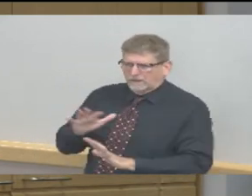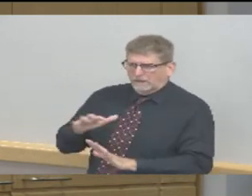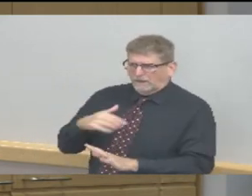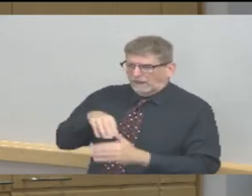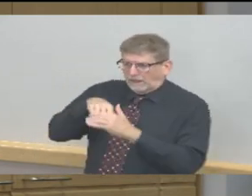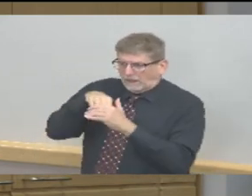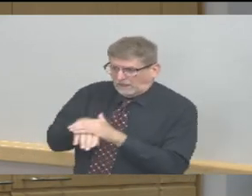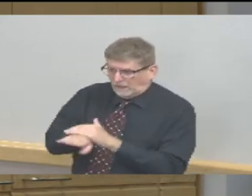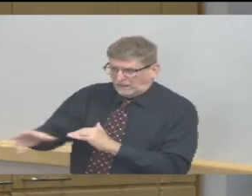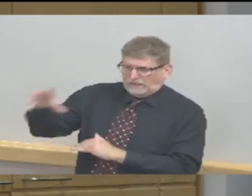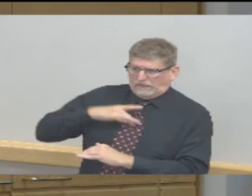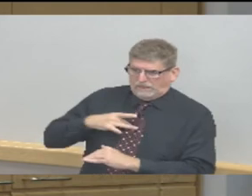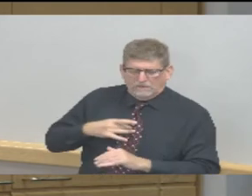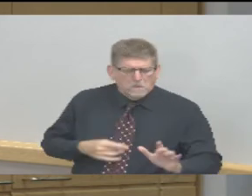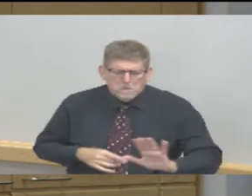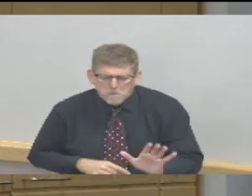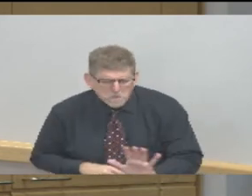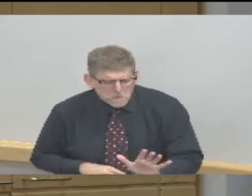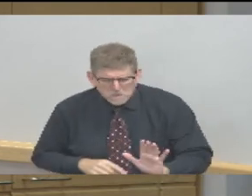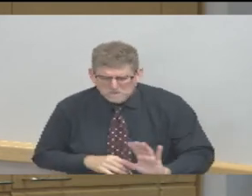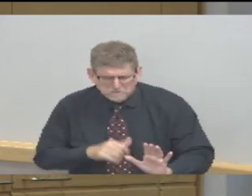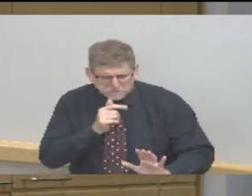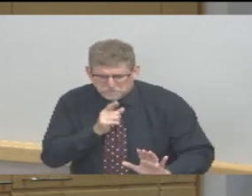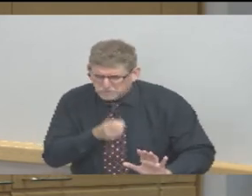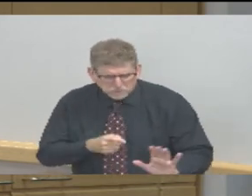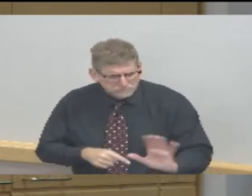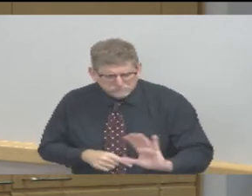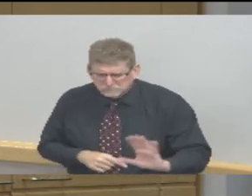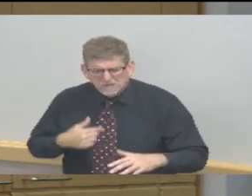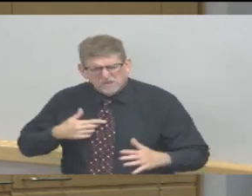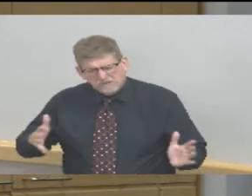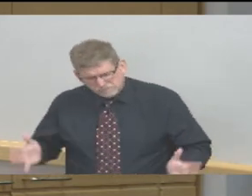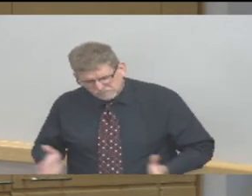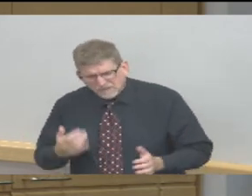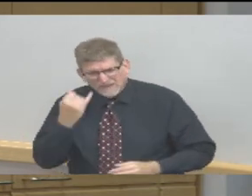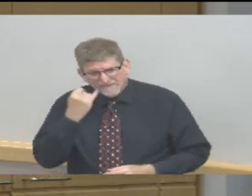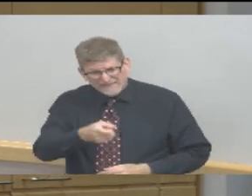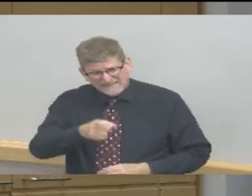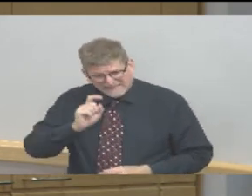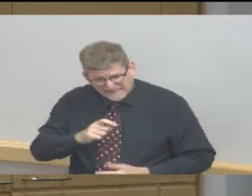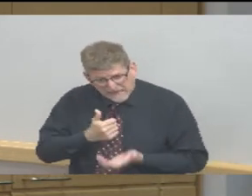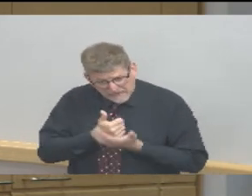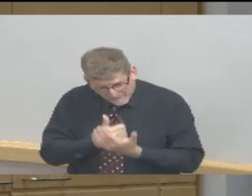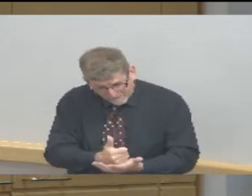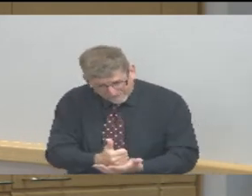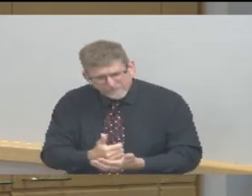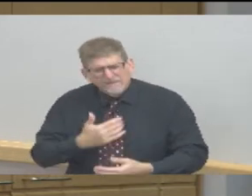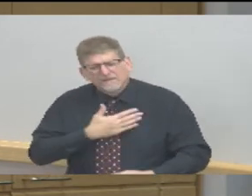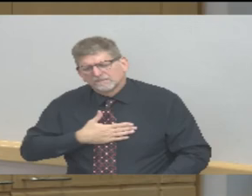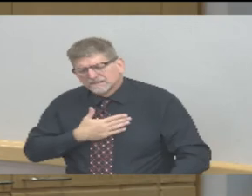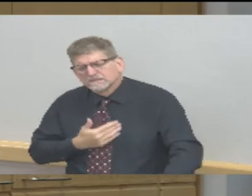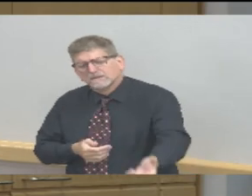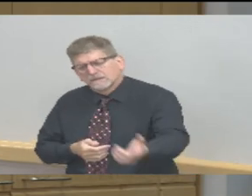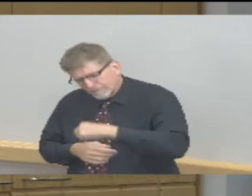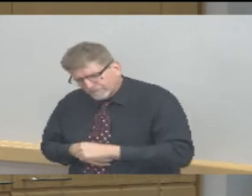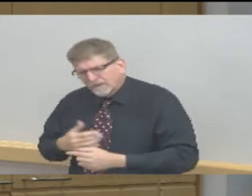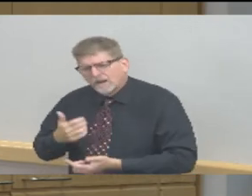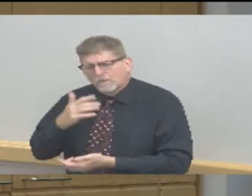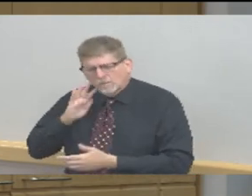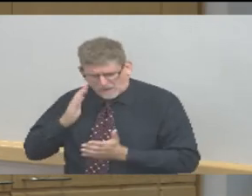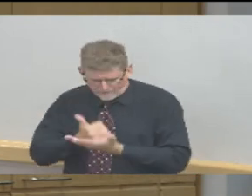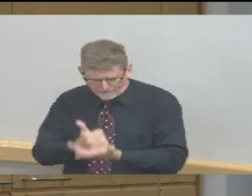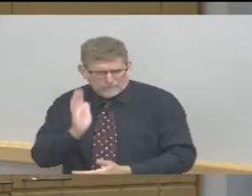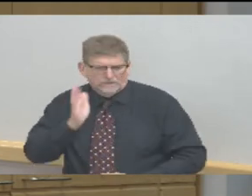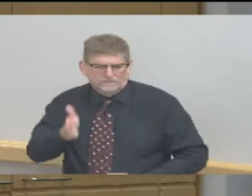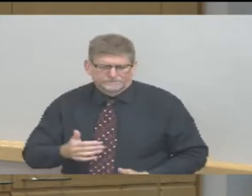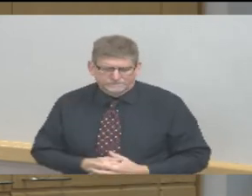we really want to encourage people to just if you need care please come and get appropriate care one of the